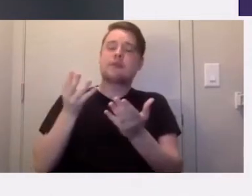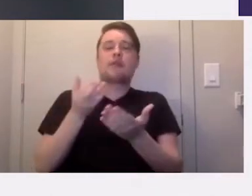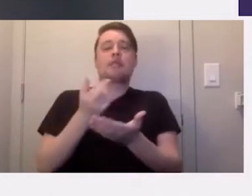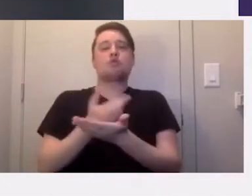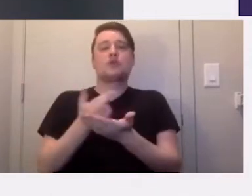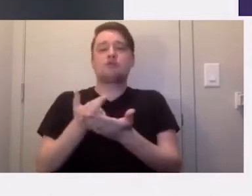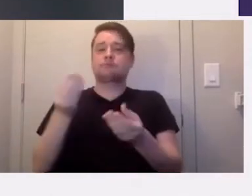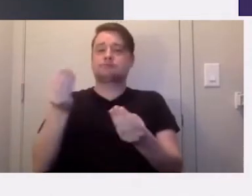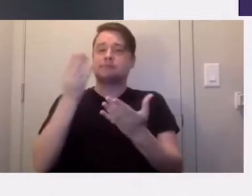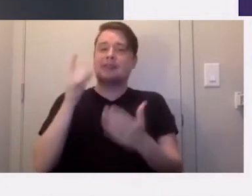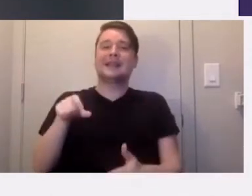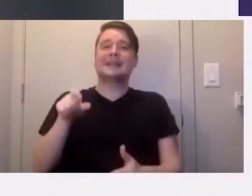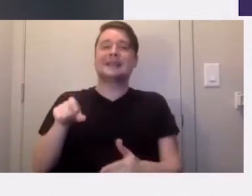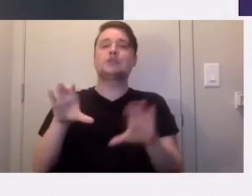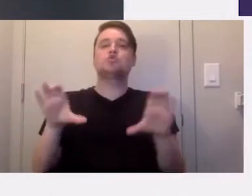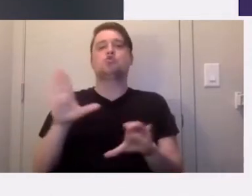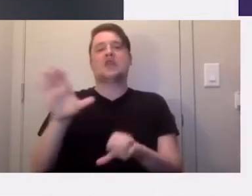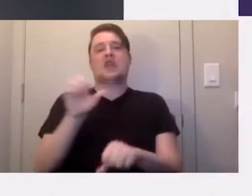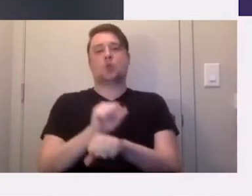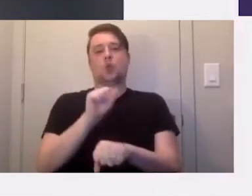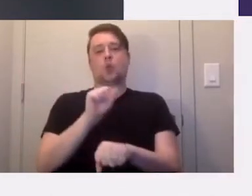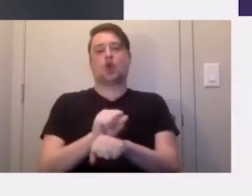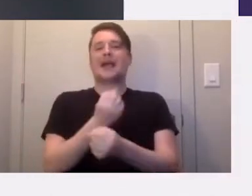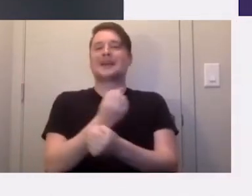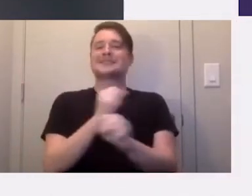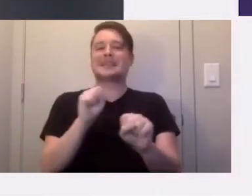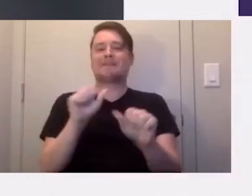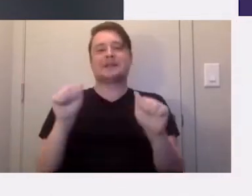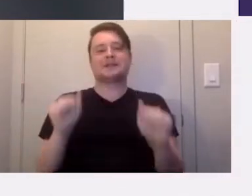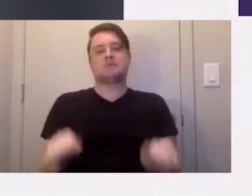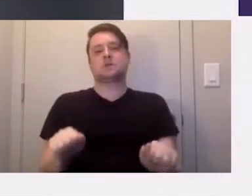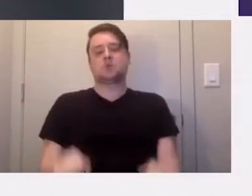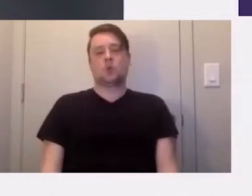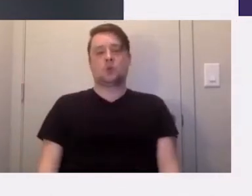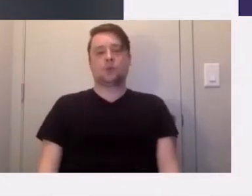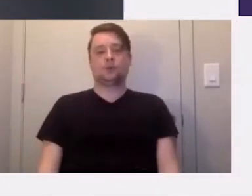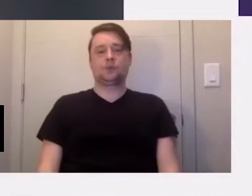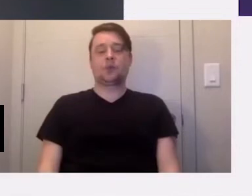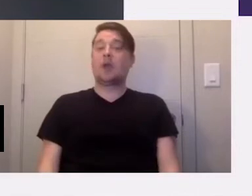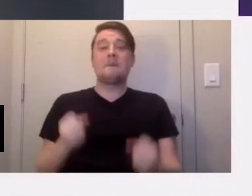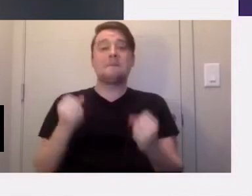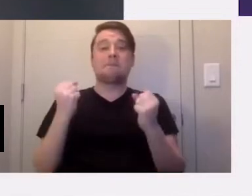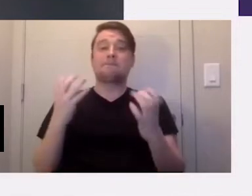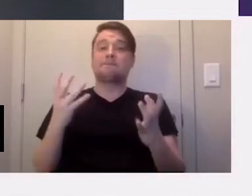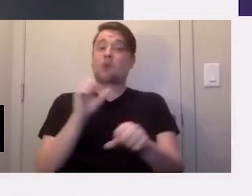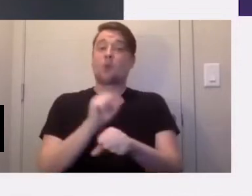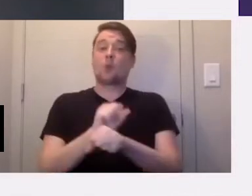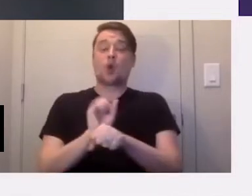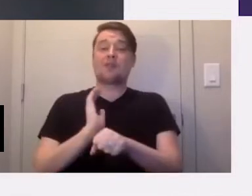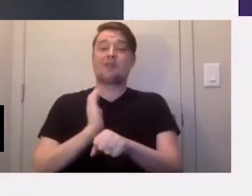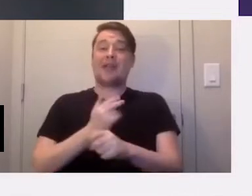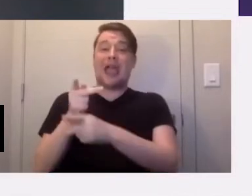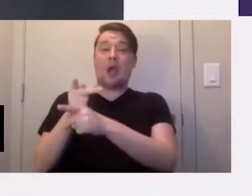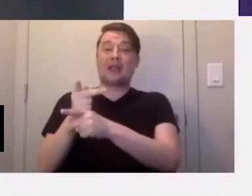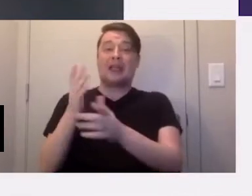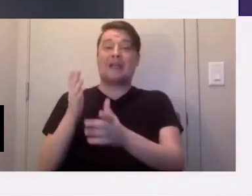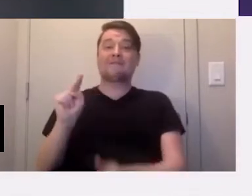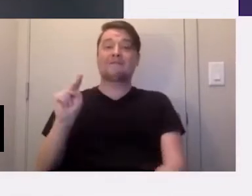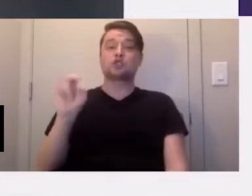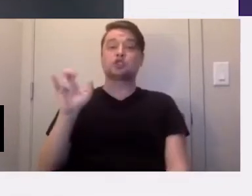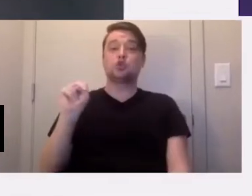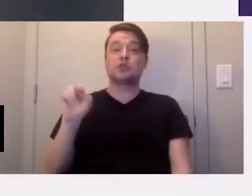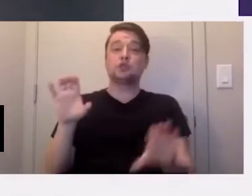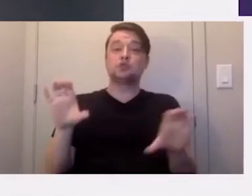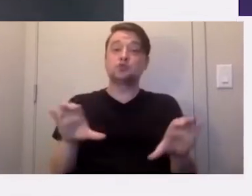that they need to do their work as safely as possible. And a lot of the work that our Caregivers Union does